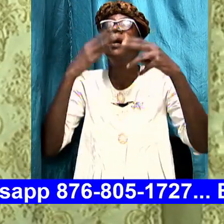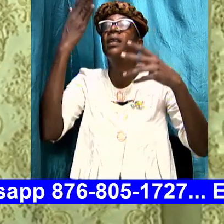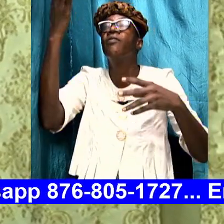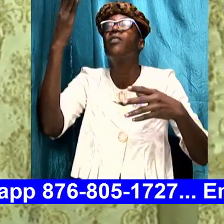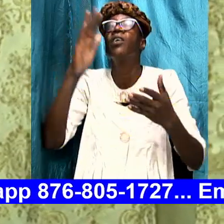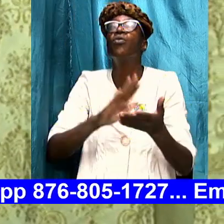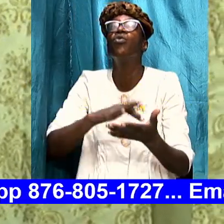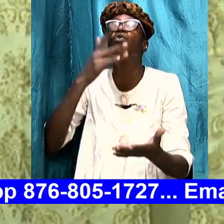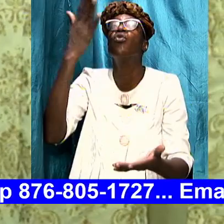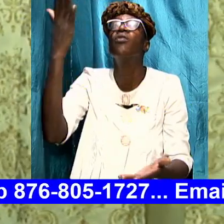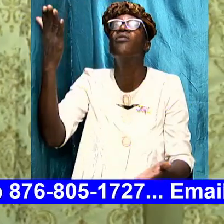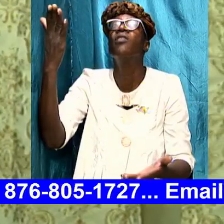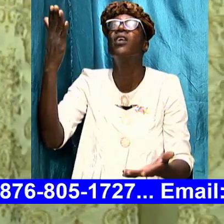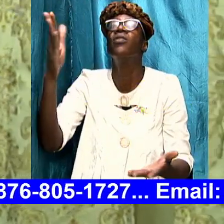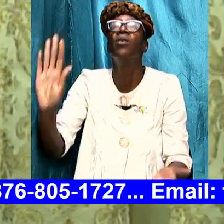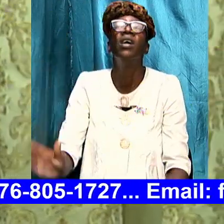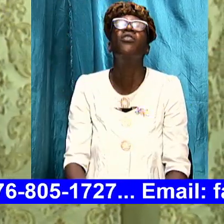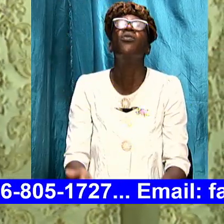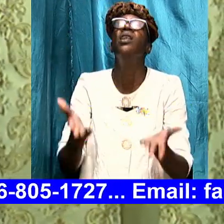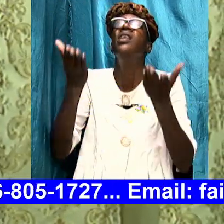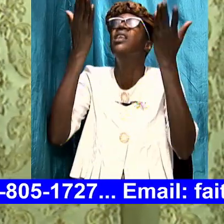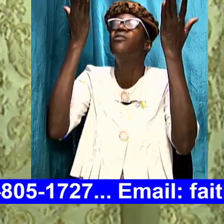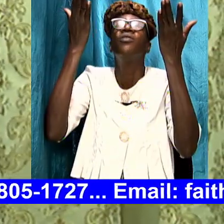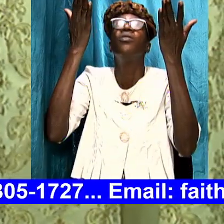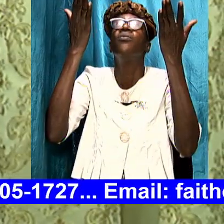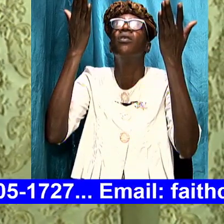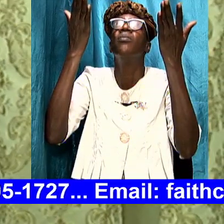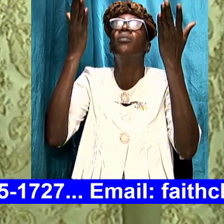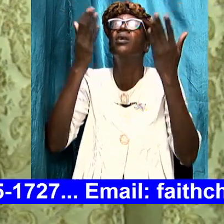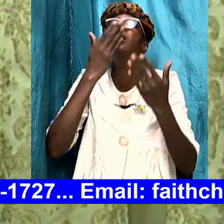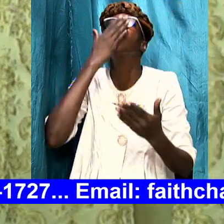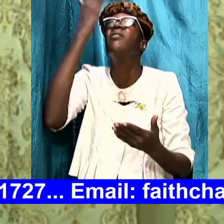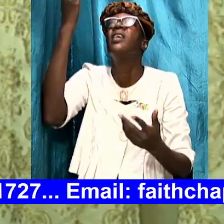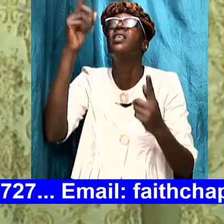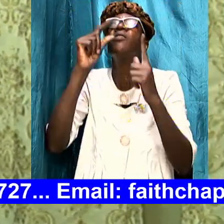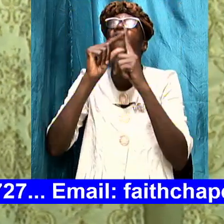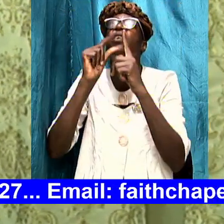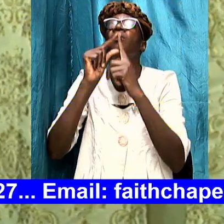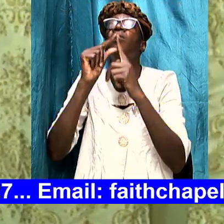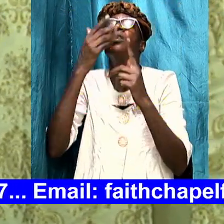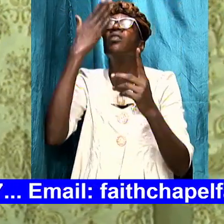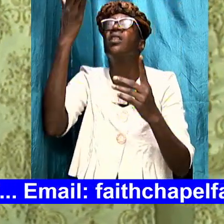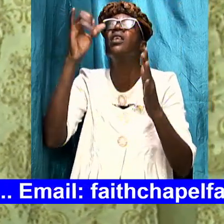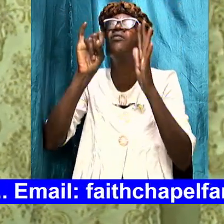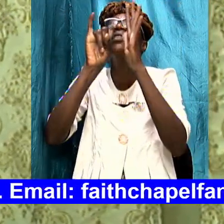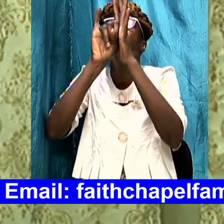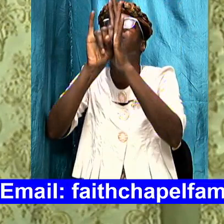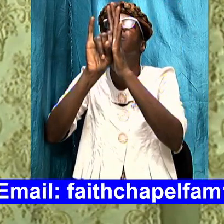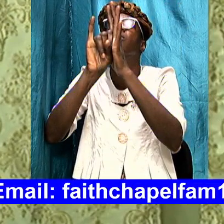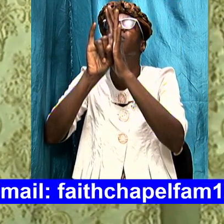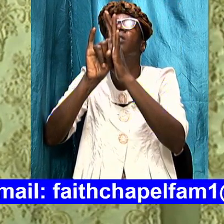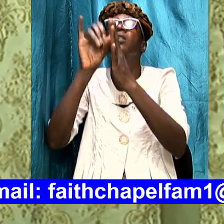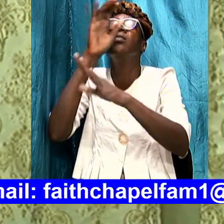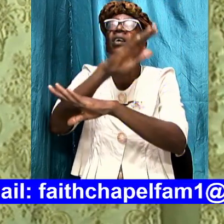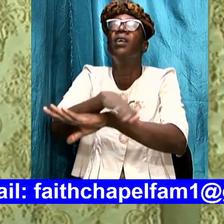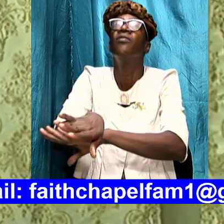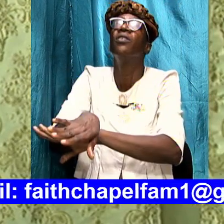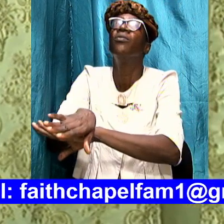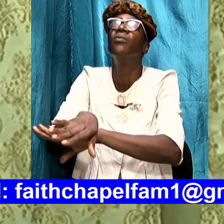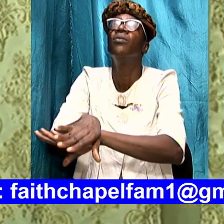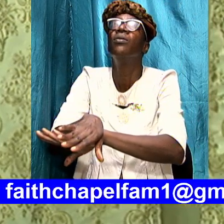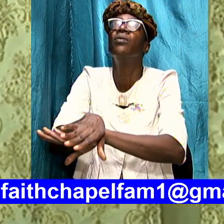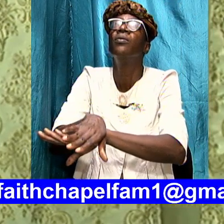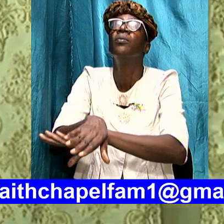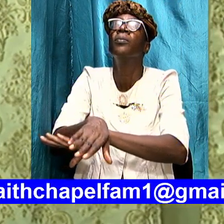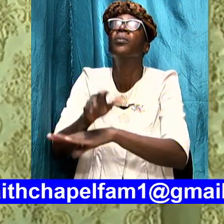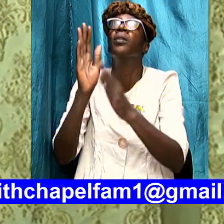to glorify you to lift you up Lord thank you for your words thank you for the introduction this afternoon this